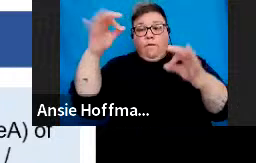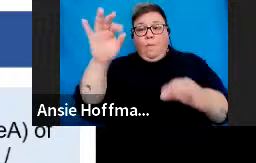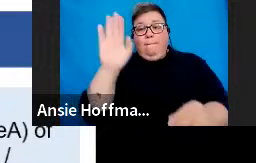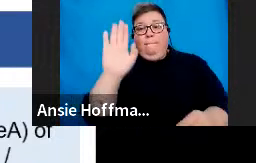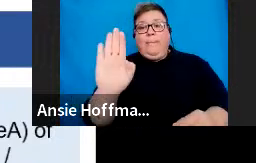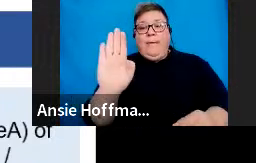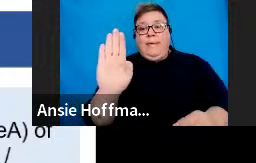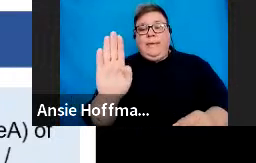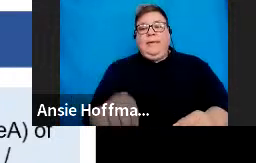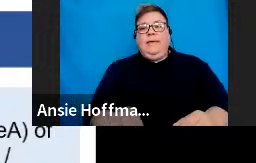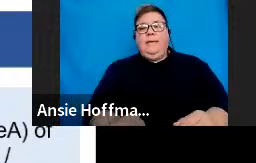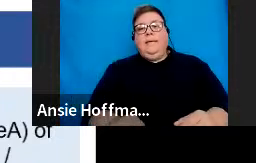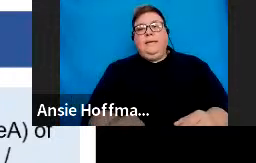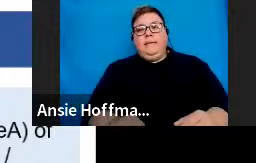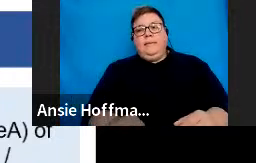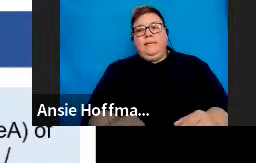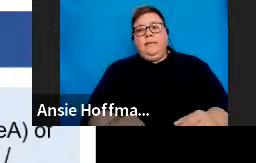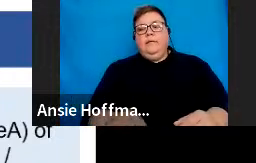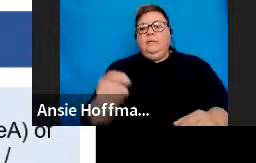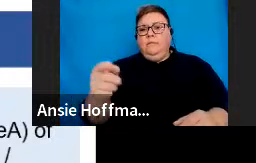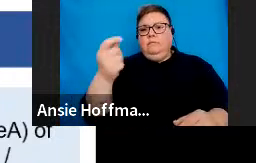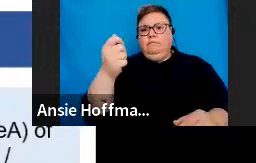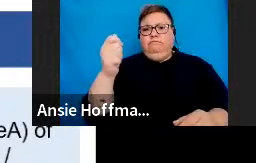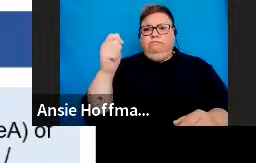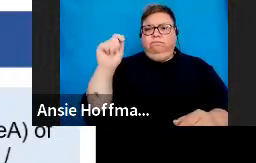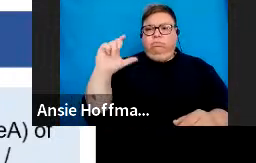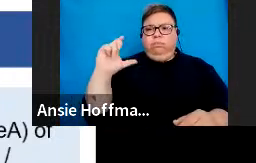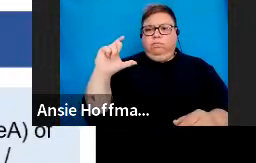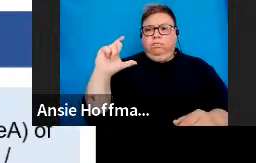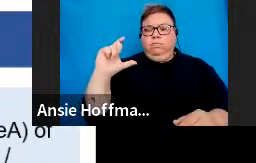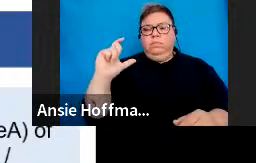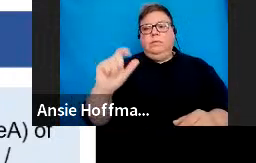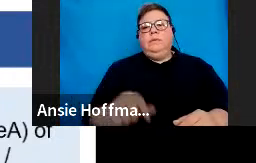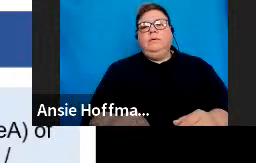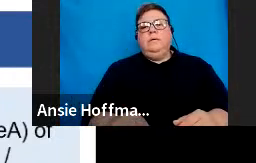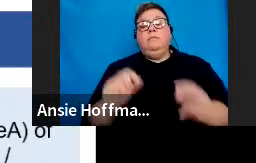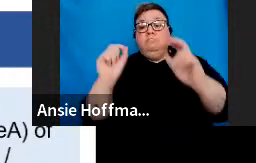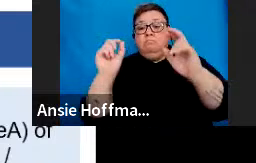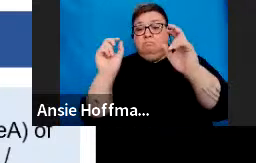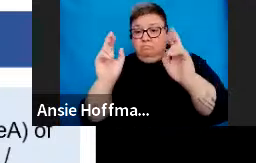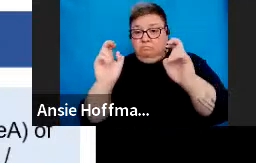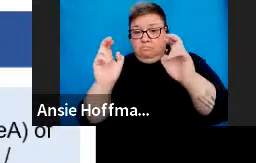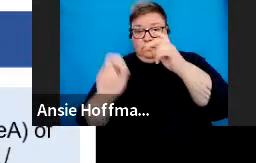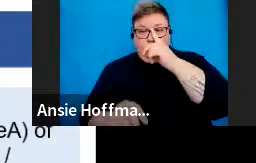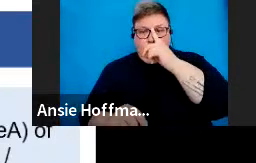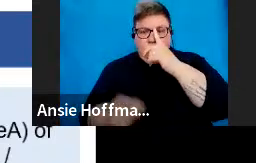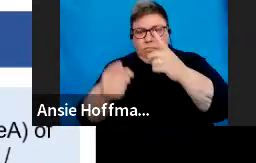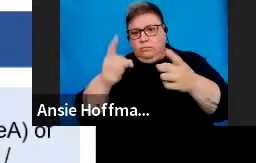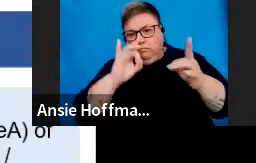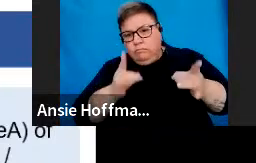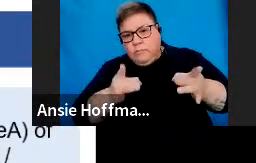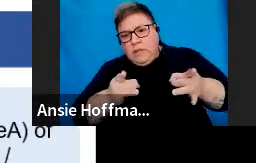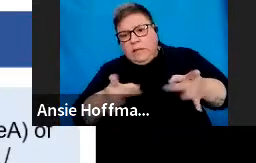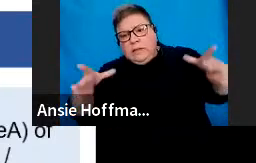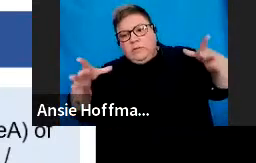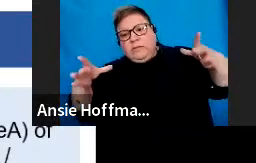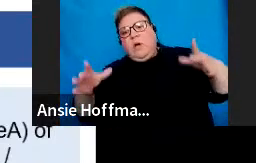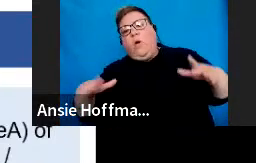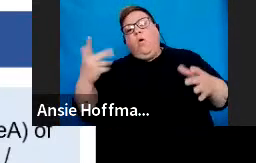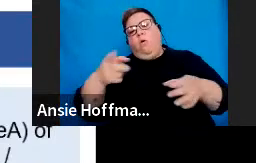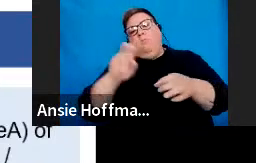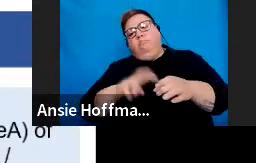that would be lump sums. For example, resignation, withdrawal, winding up, transfer,